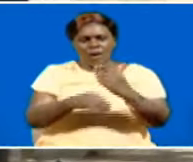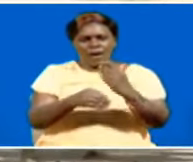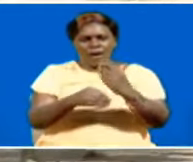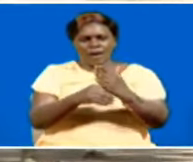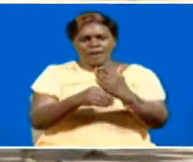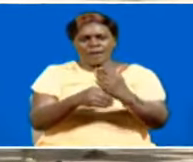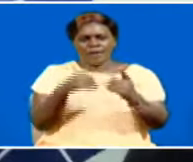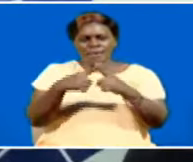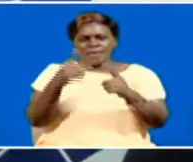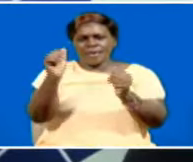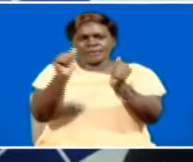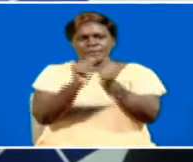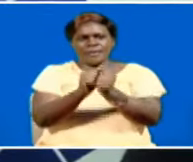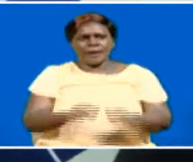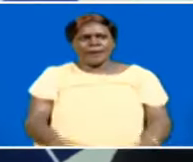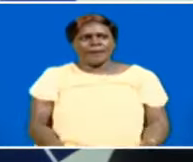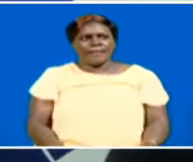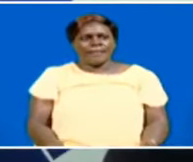the next decades.